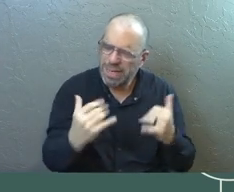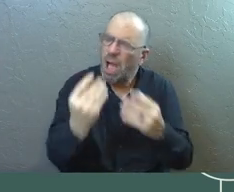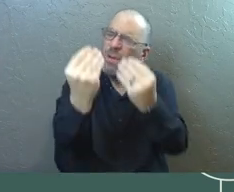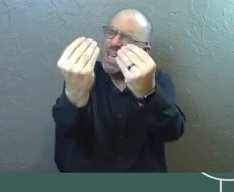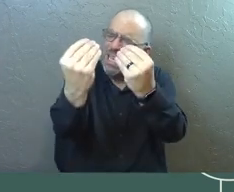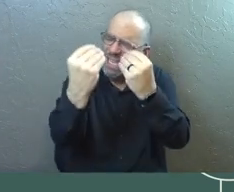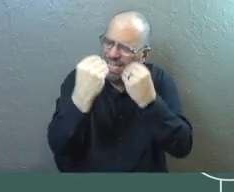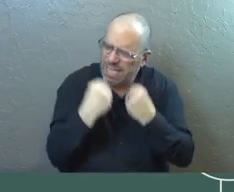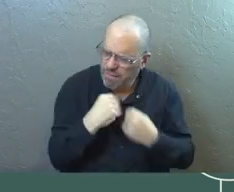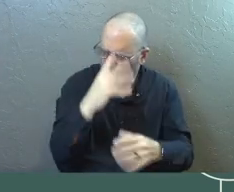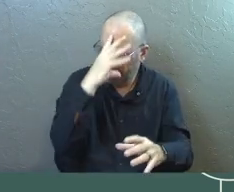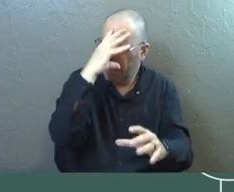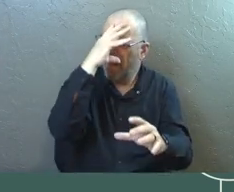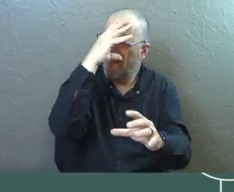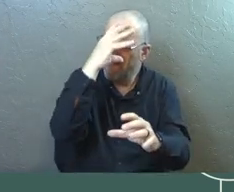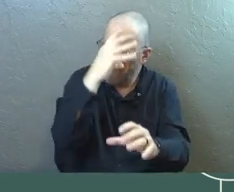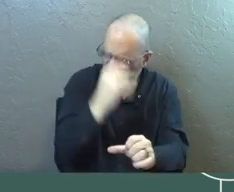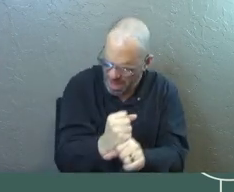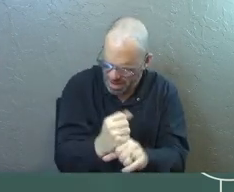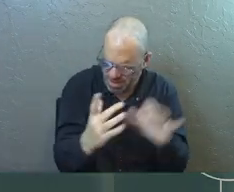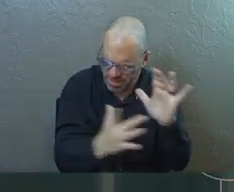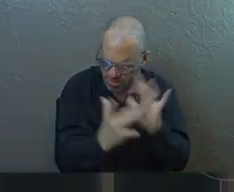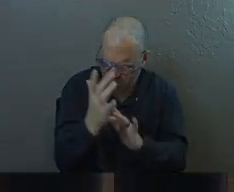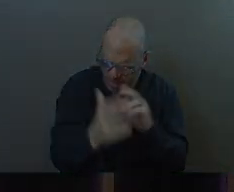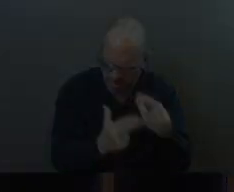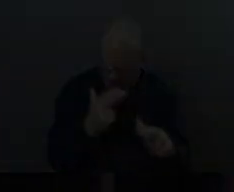Give us faith. In Christ's name. Amen.